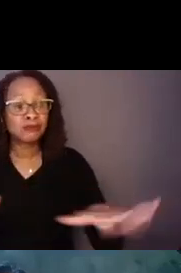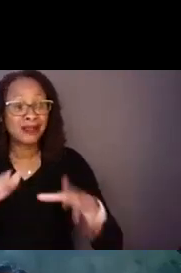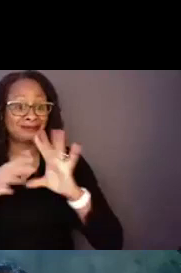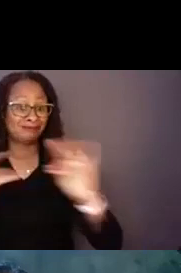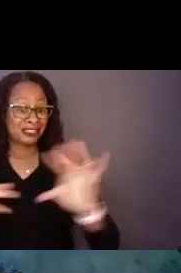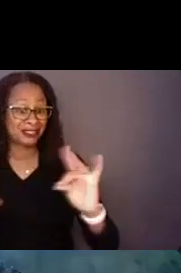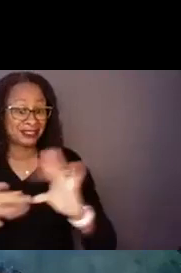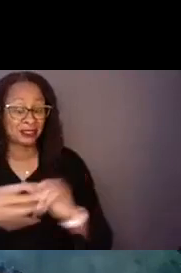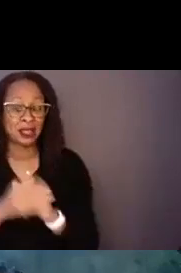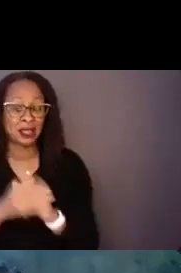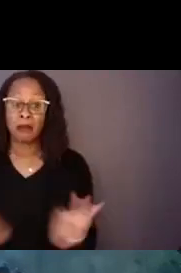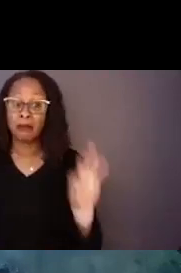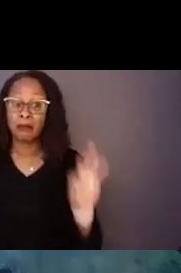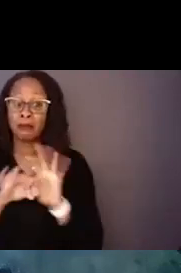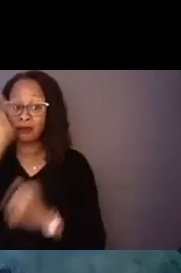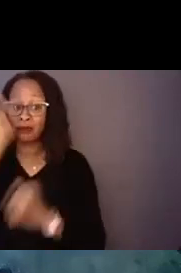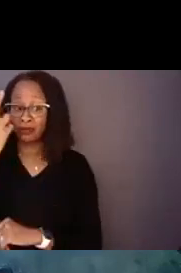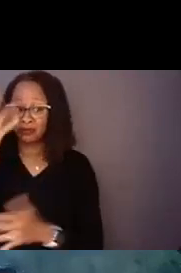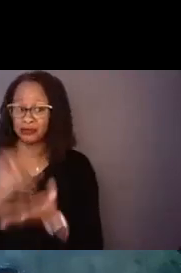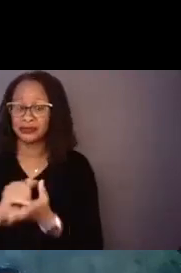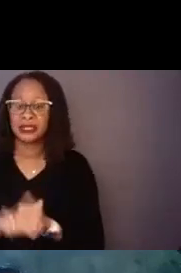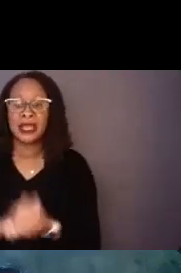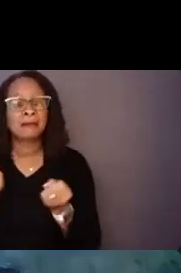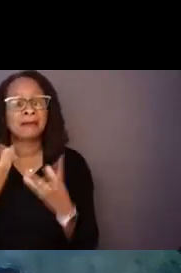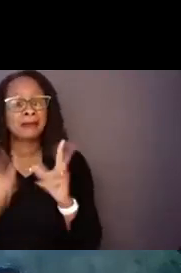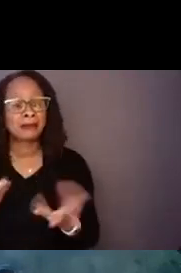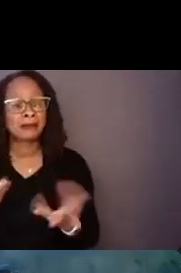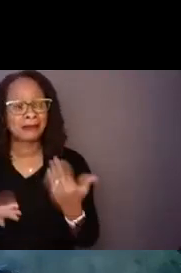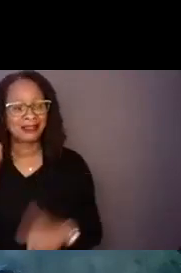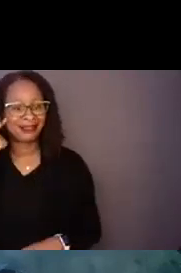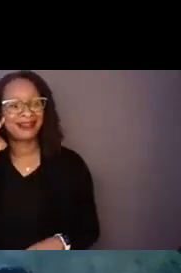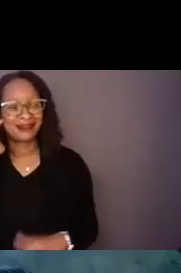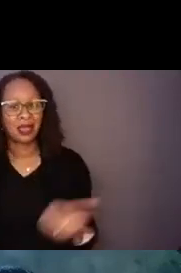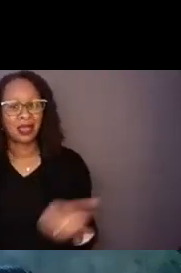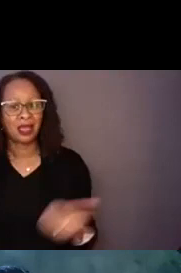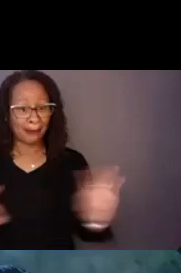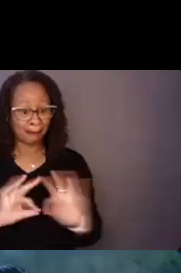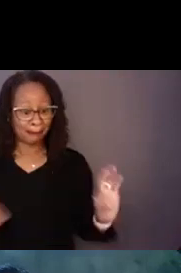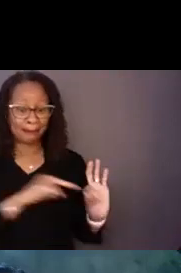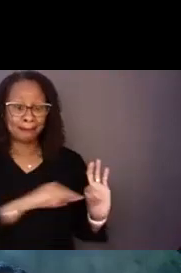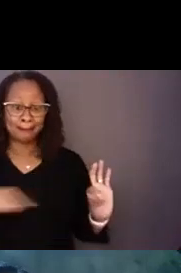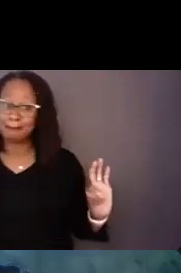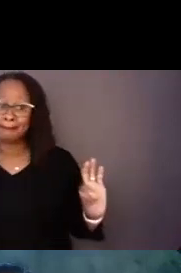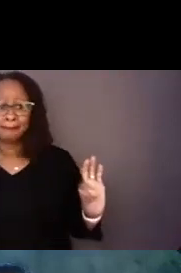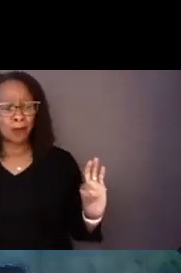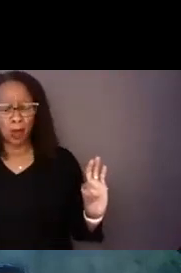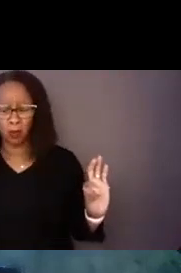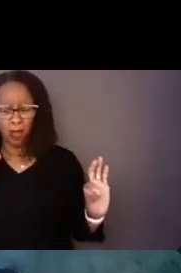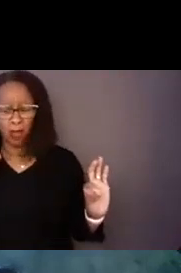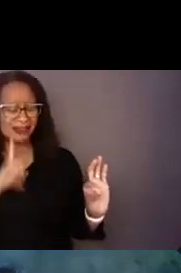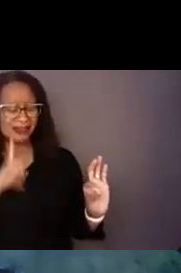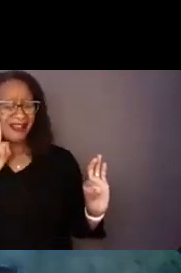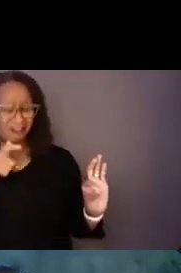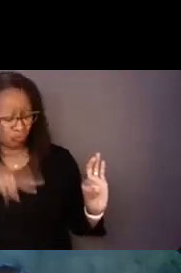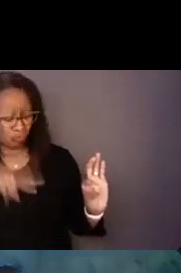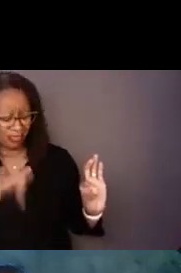And an important reason for that is a lot of people may think, well, there are captioning. You know what? Why don't deaf people just read the captions?